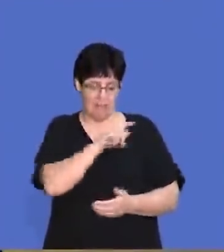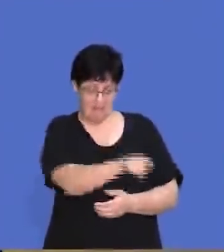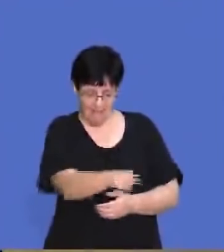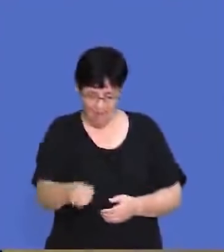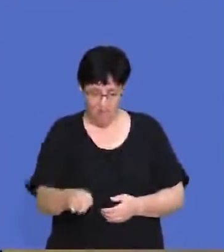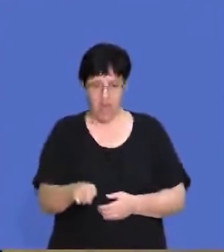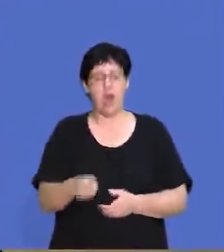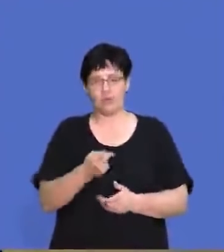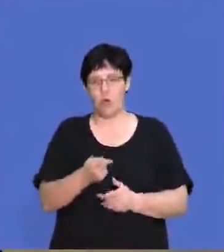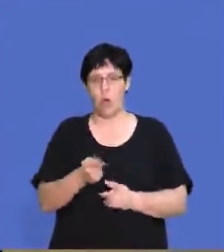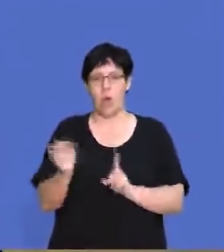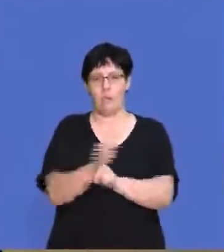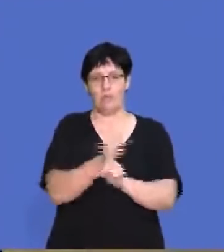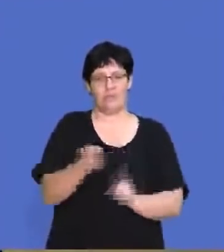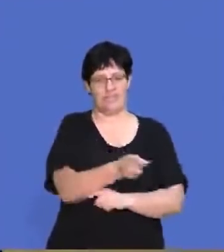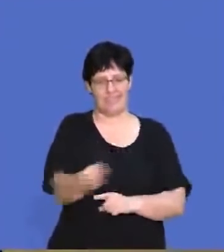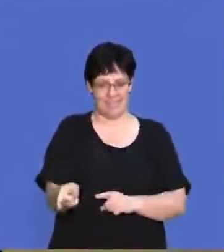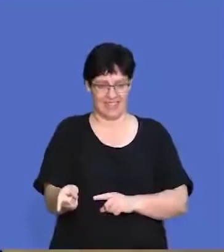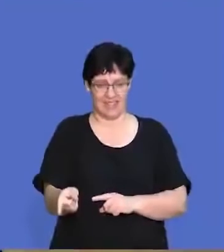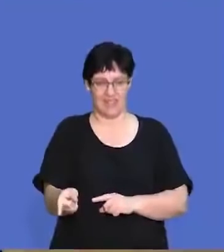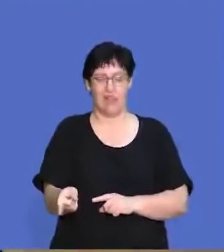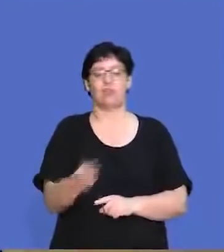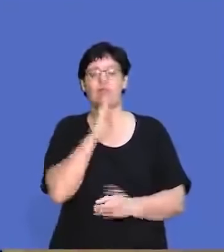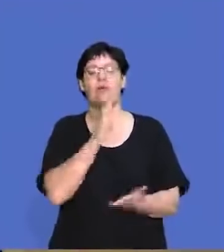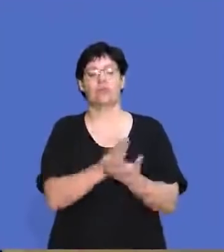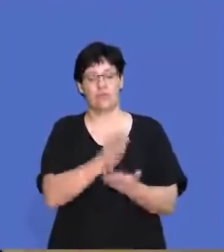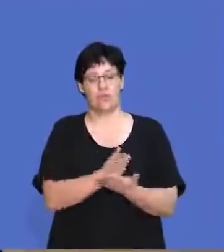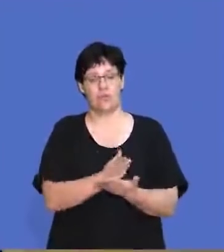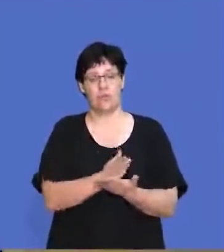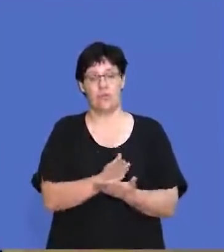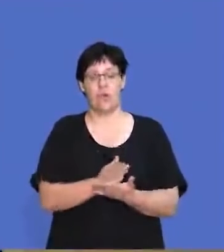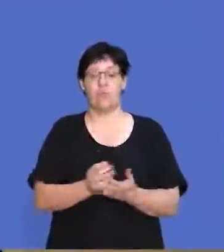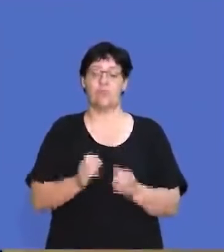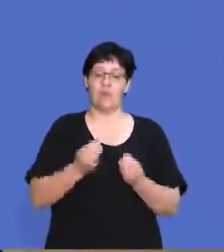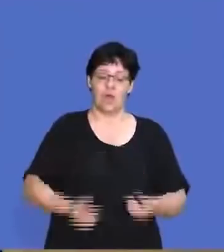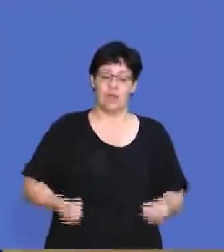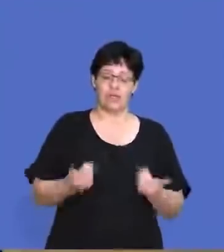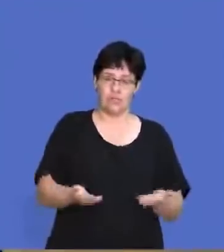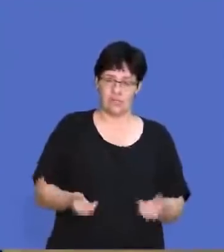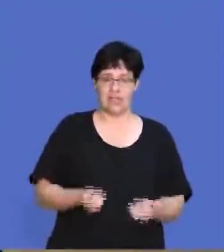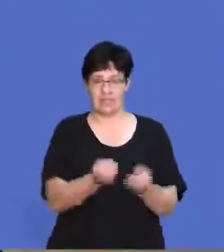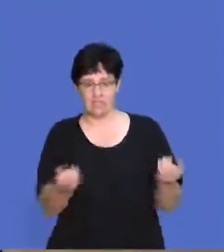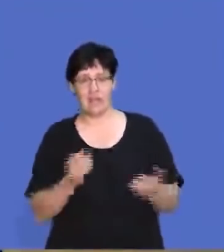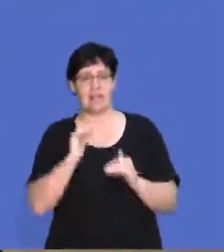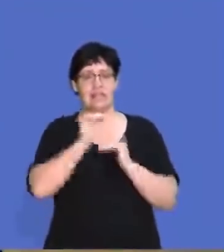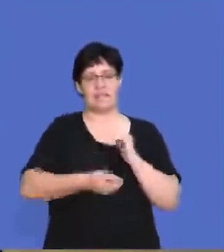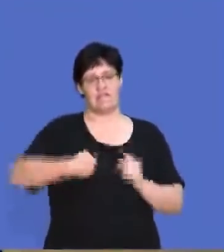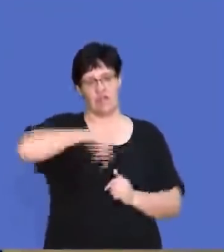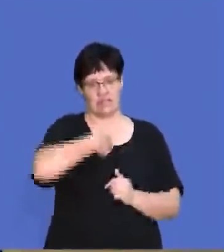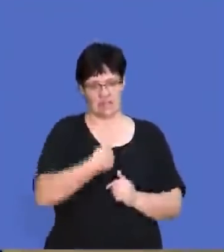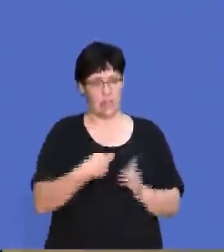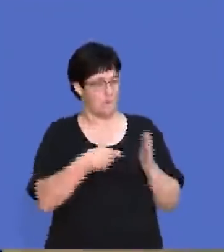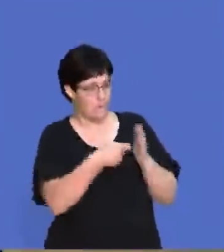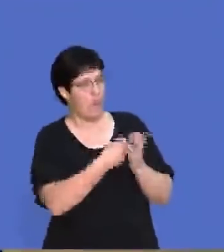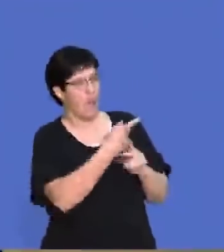sure that consumers aren't getting taken advantage of, making sure that the goods and services that we buy are safe for